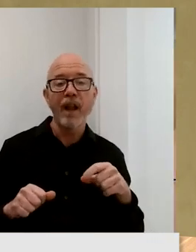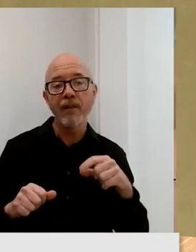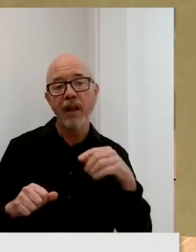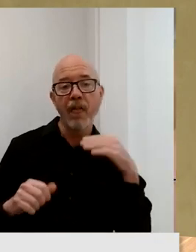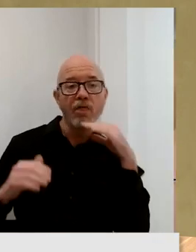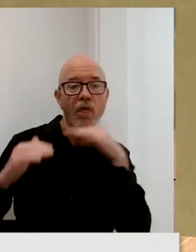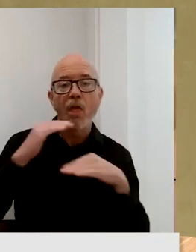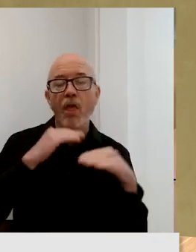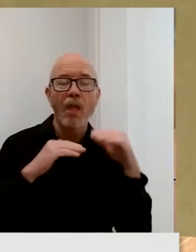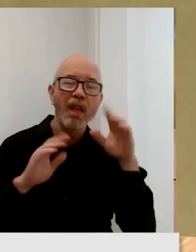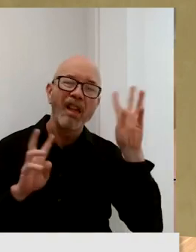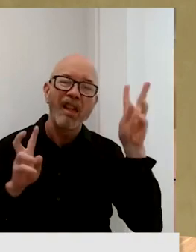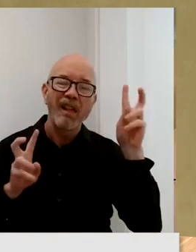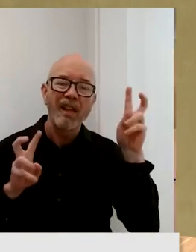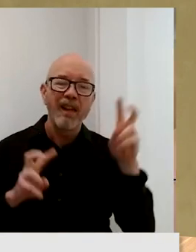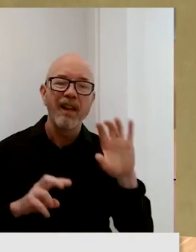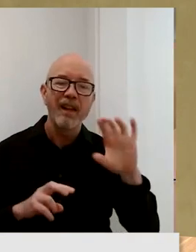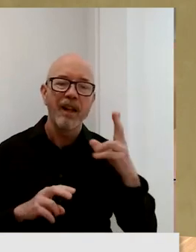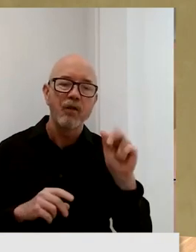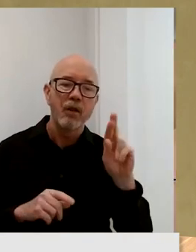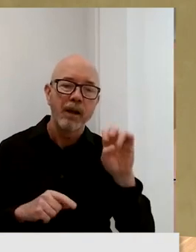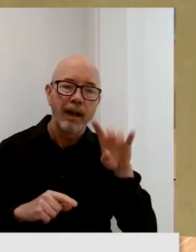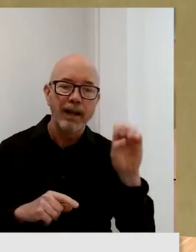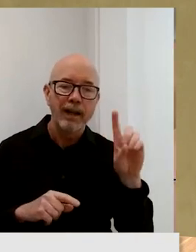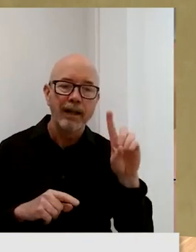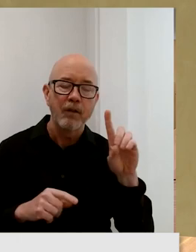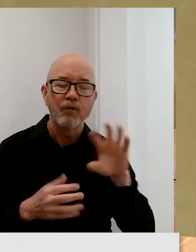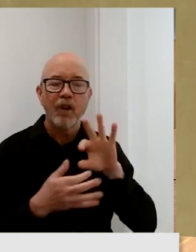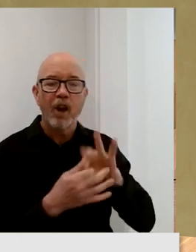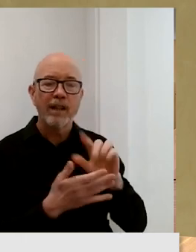statutory required process and implement this plan.